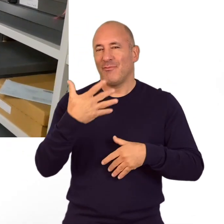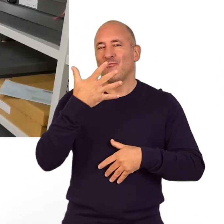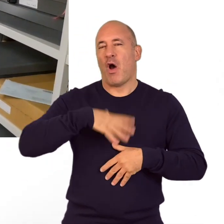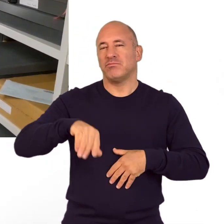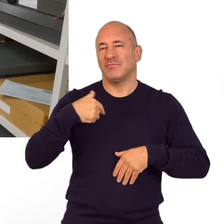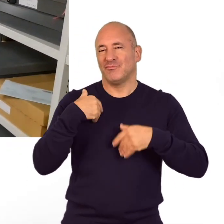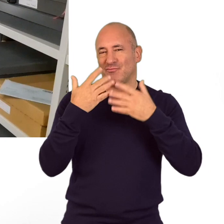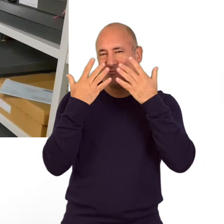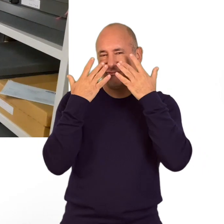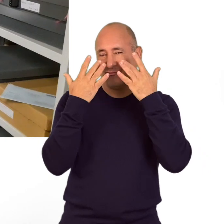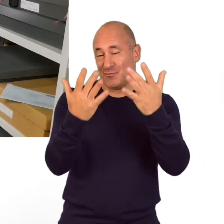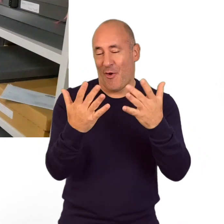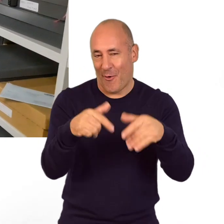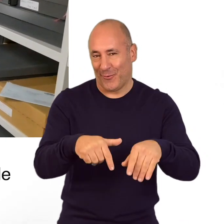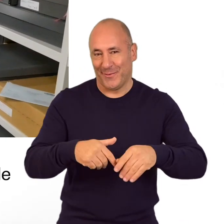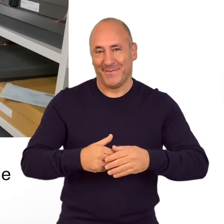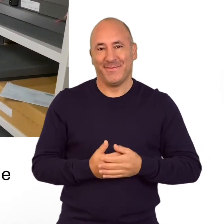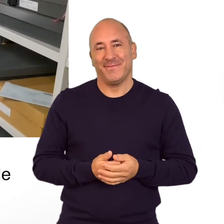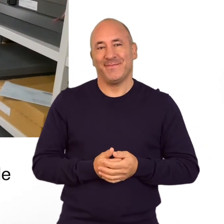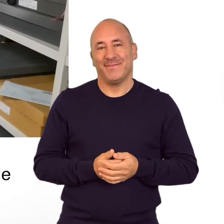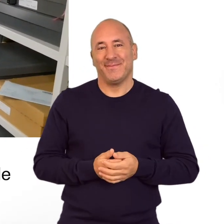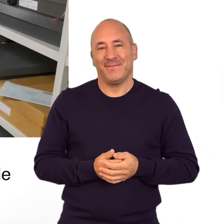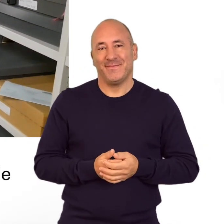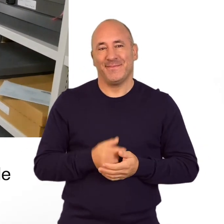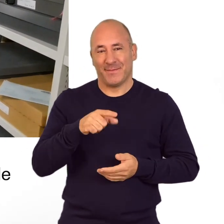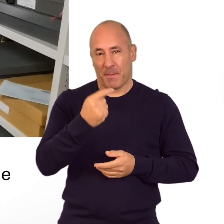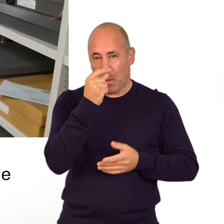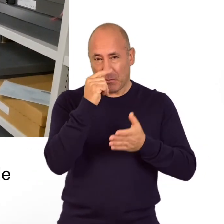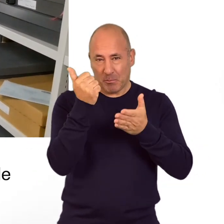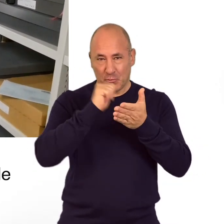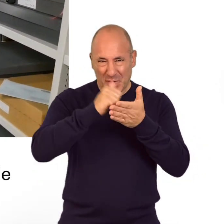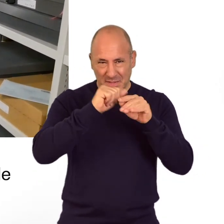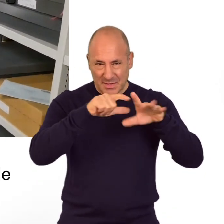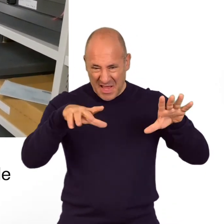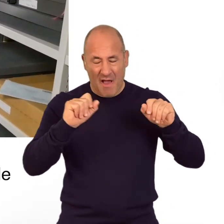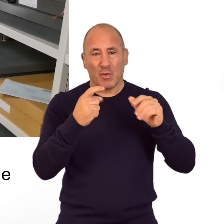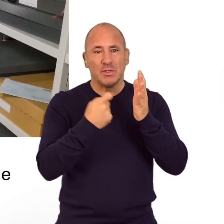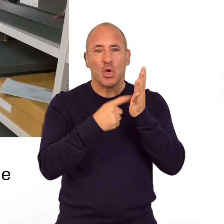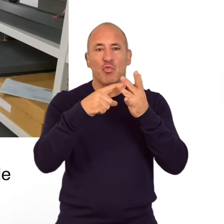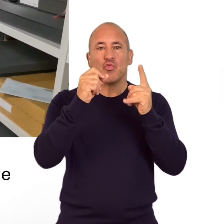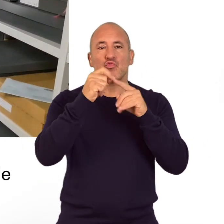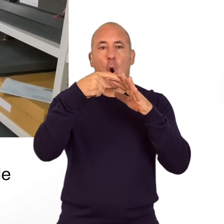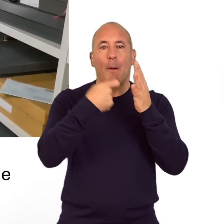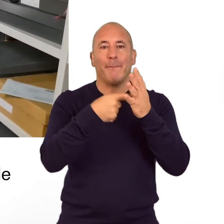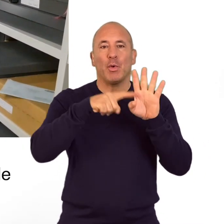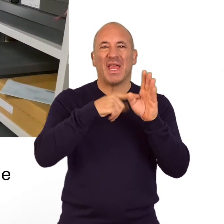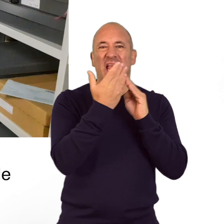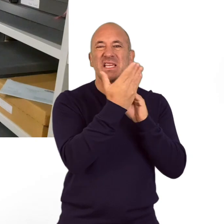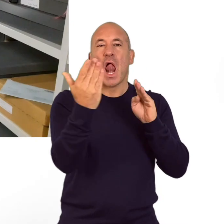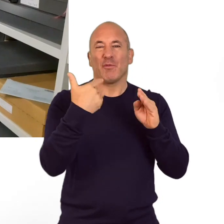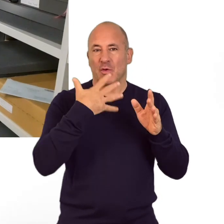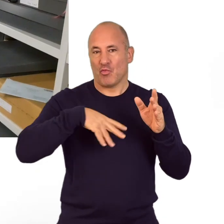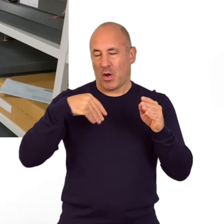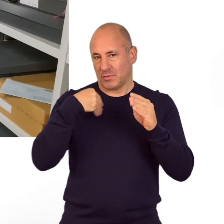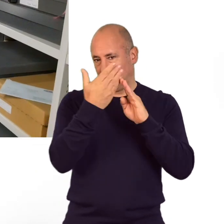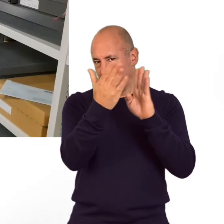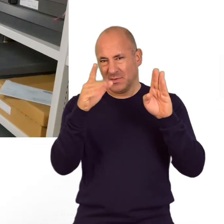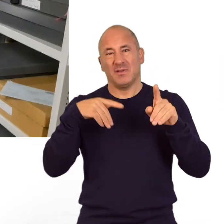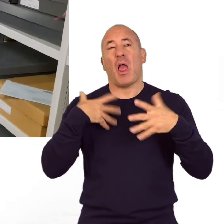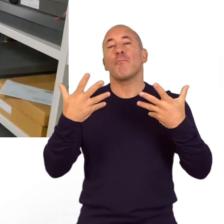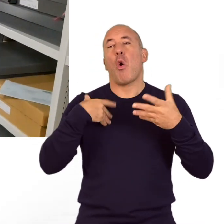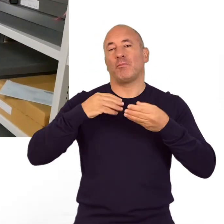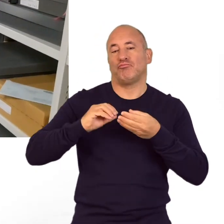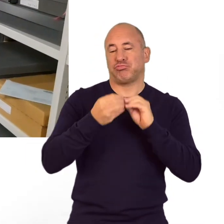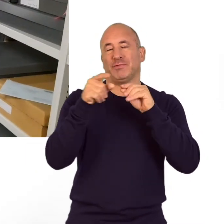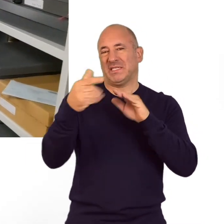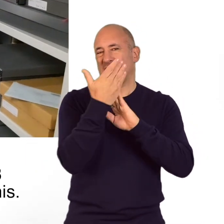out an object that we'd like to show you. It's a possible print that we would like to include in the ropery gallery that we're developing at the moment